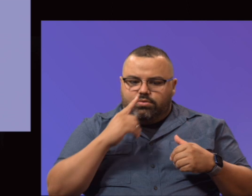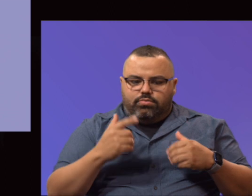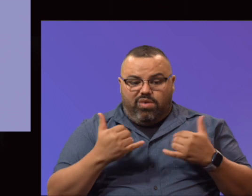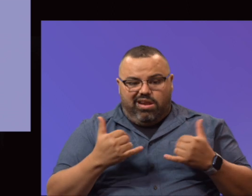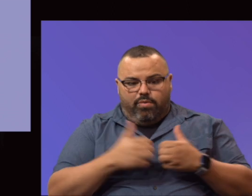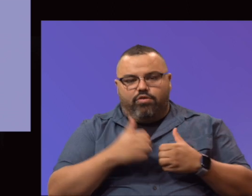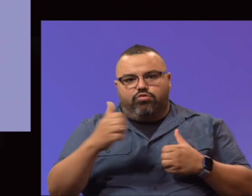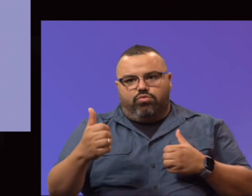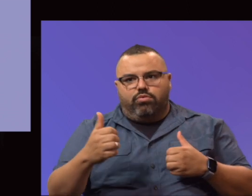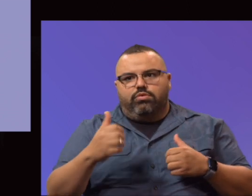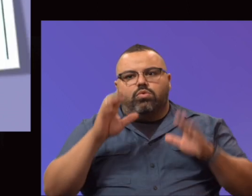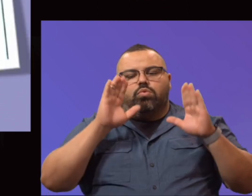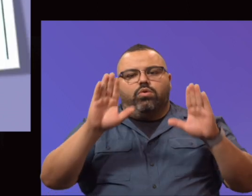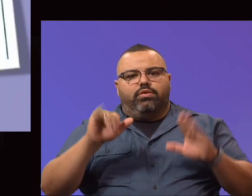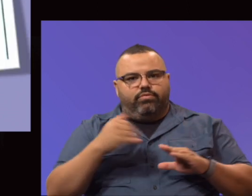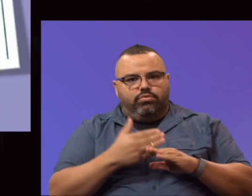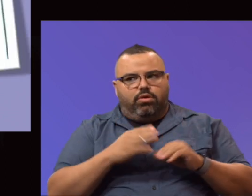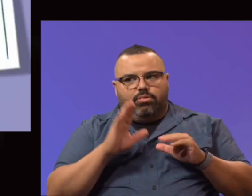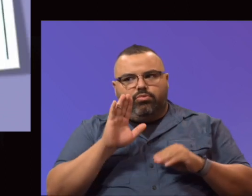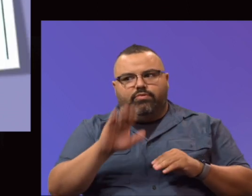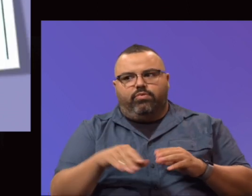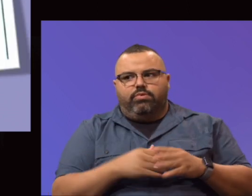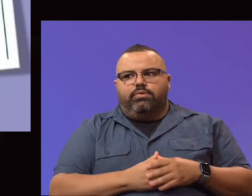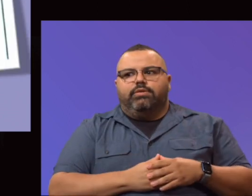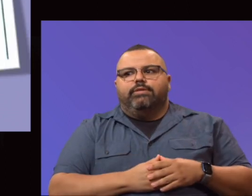at this point. And so wonderful job in moving that forward.